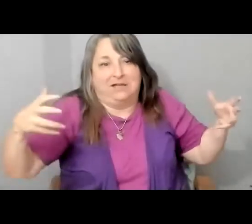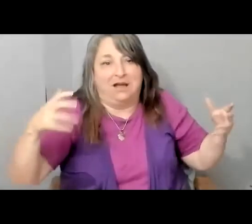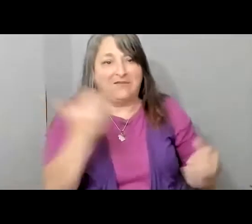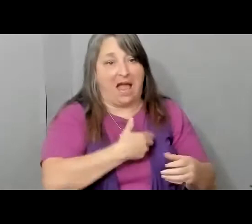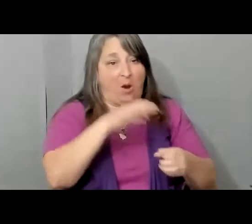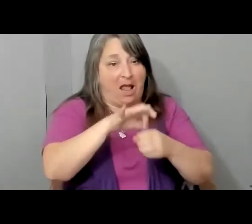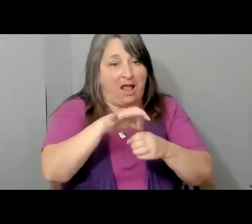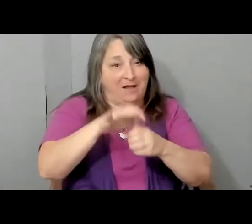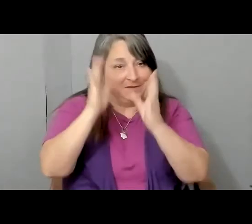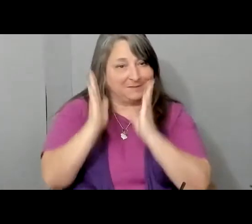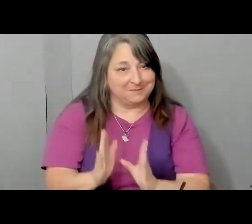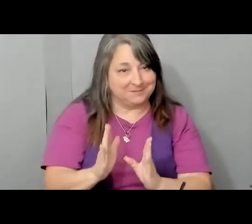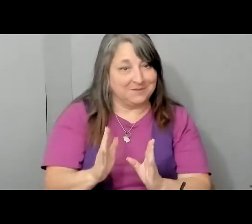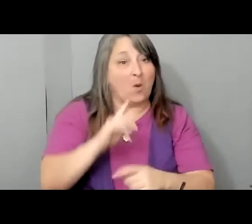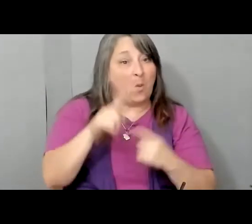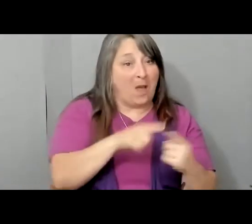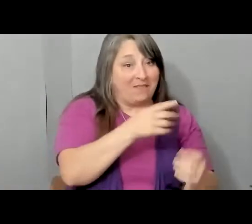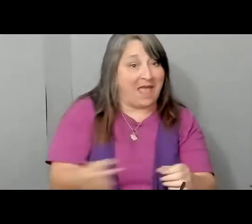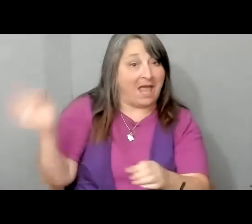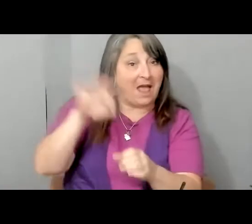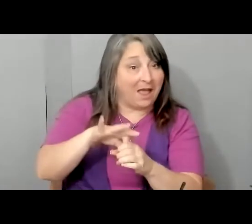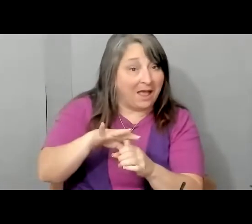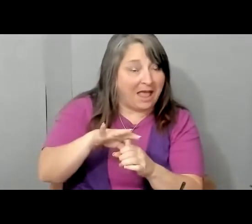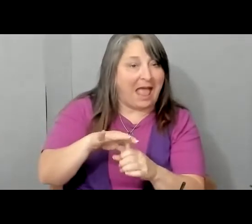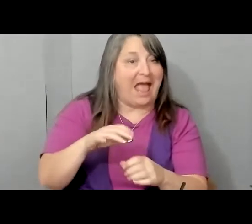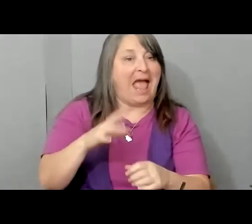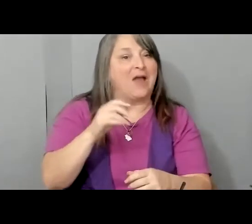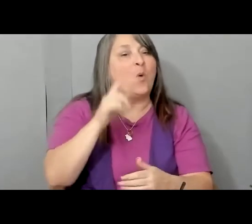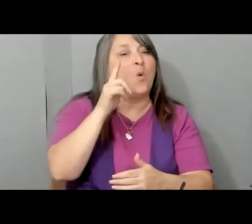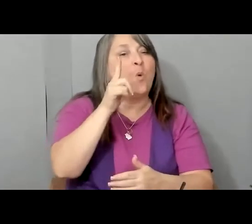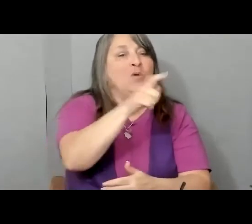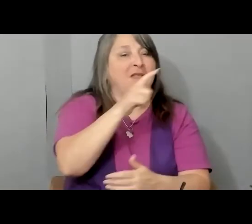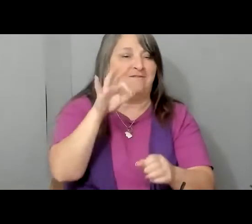the electorate in terms of when they cast a ballot, and then ultimately their vote choice.